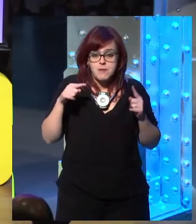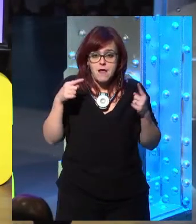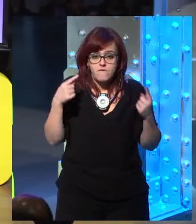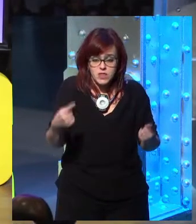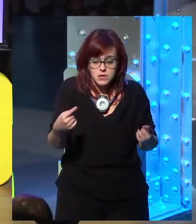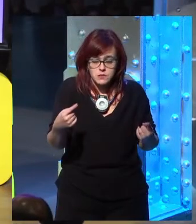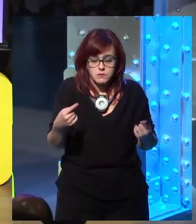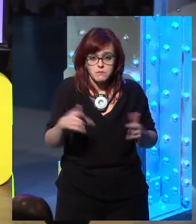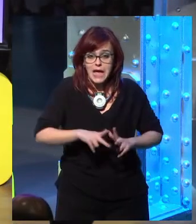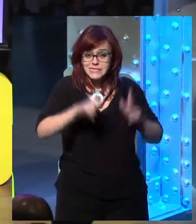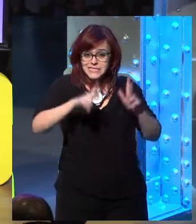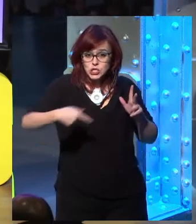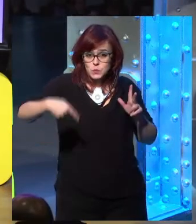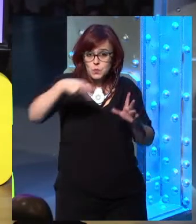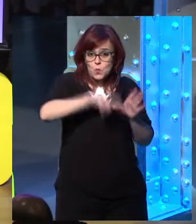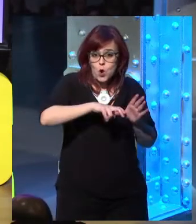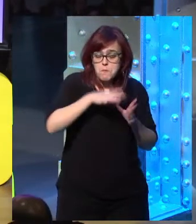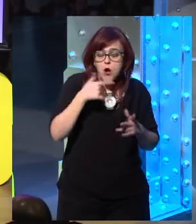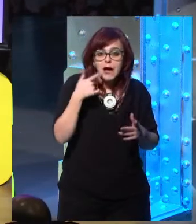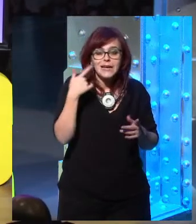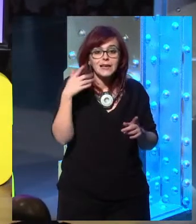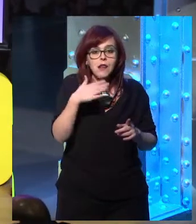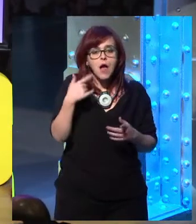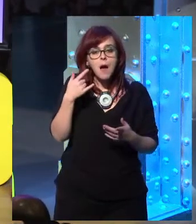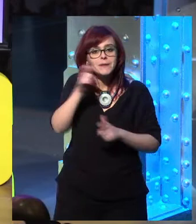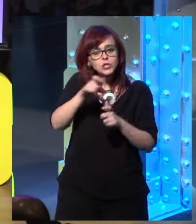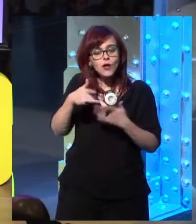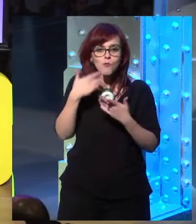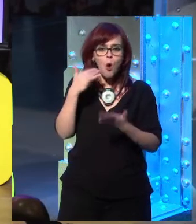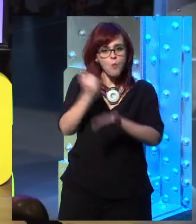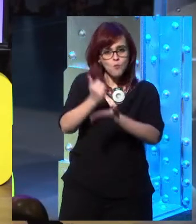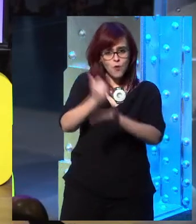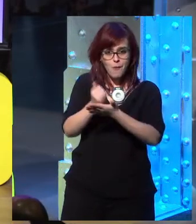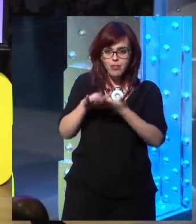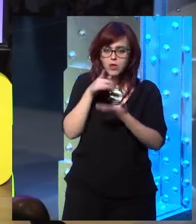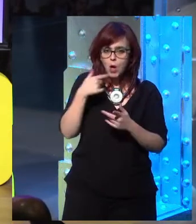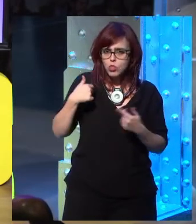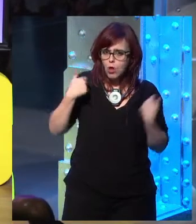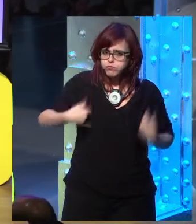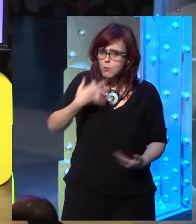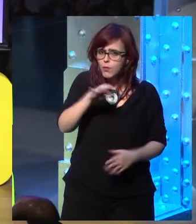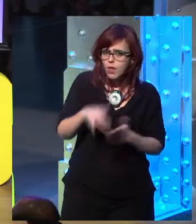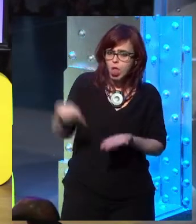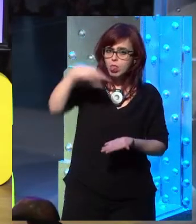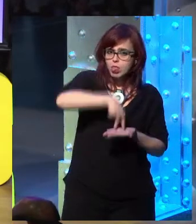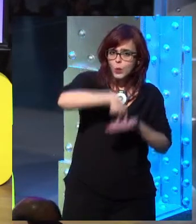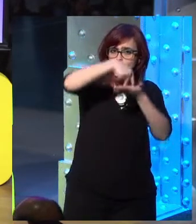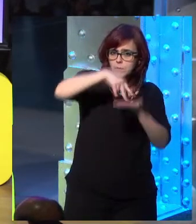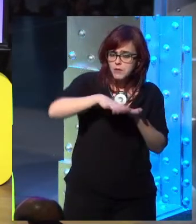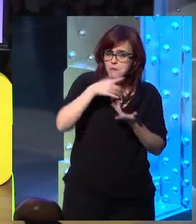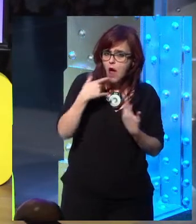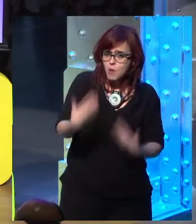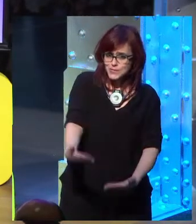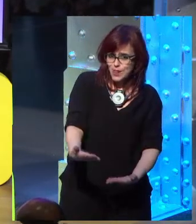Because again, we can develop all the technology we want, but there's a kind of metabolism, a digestion rate of humanity